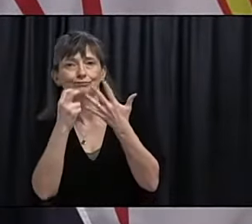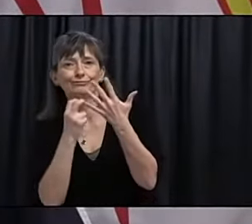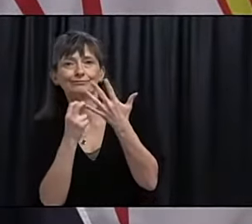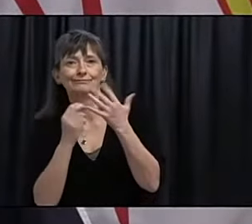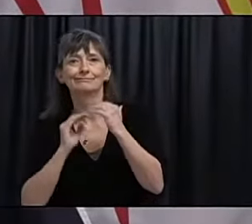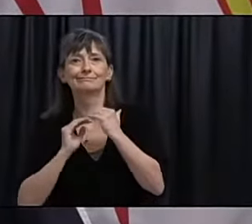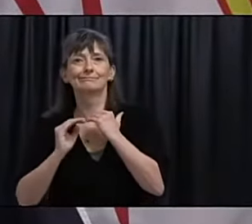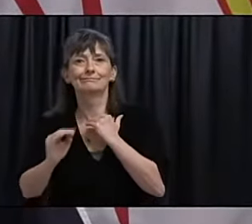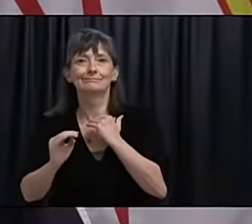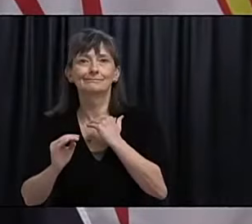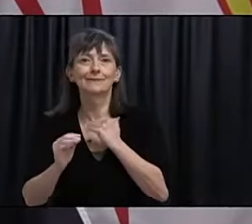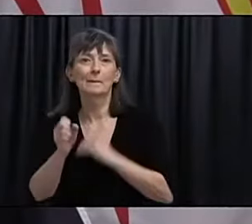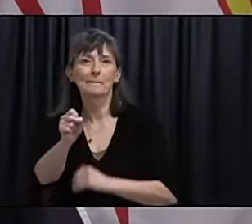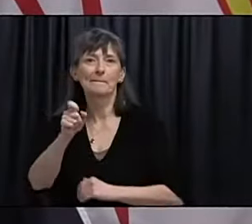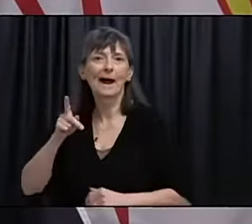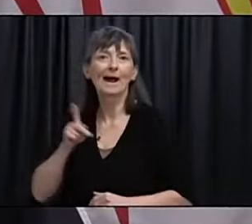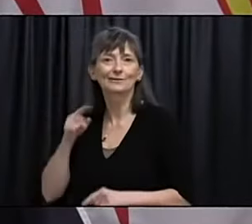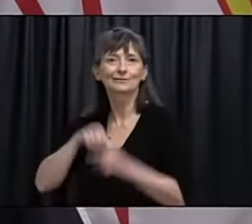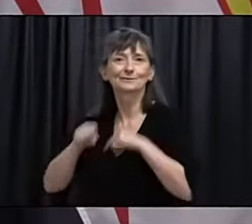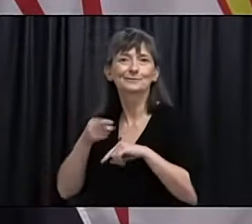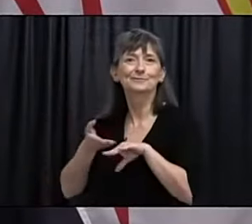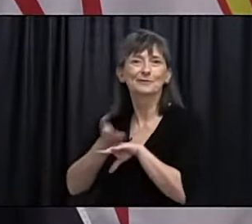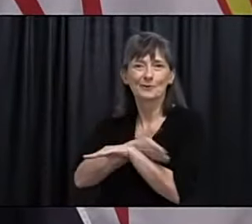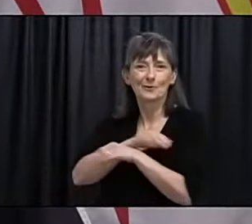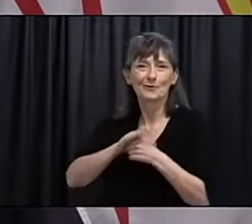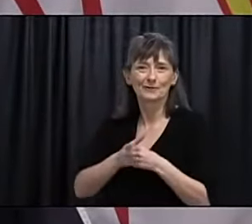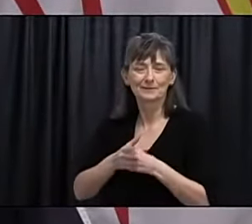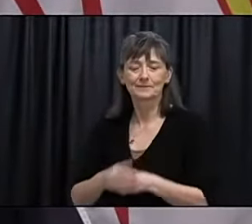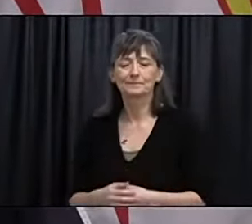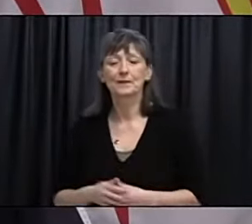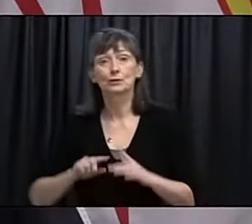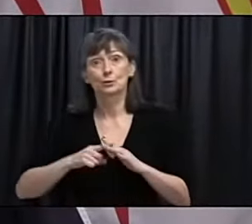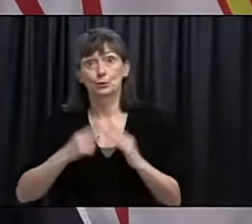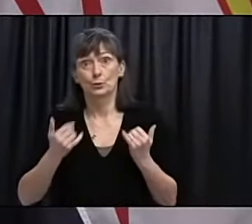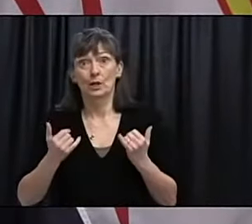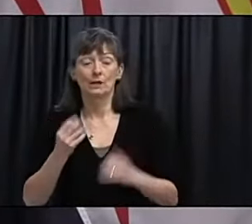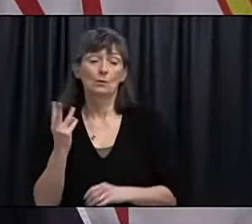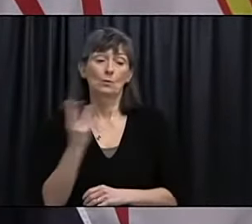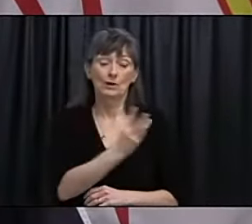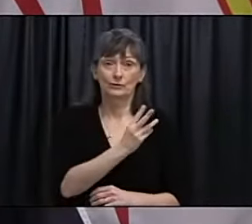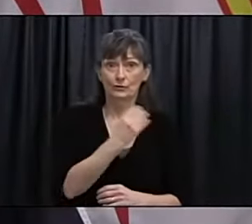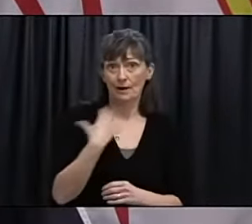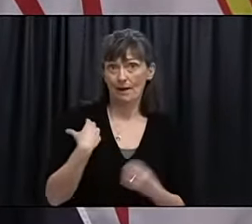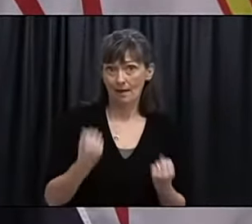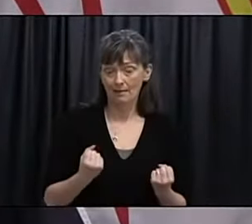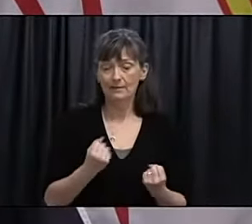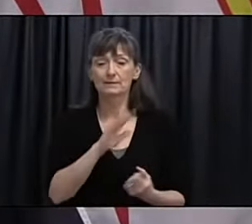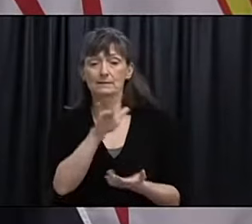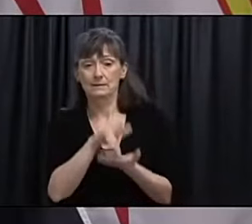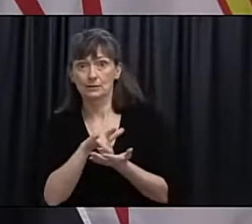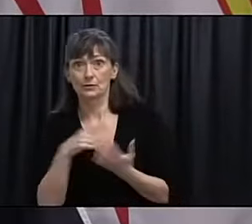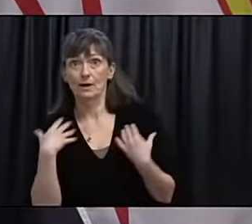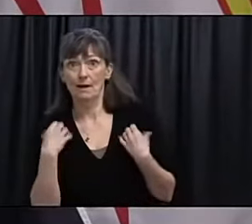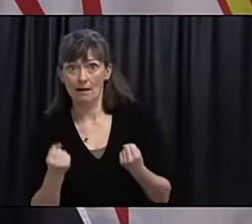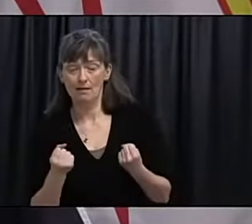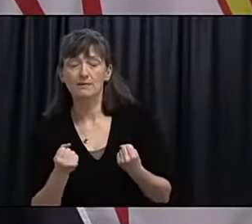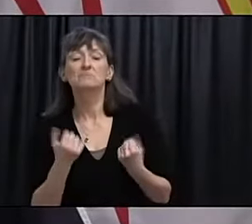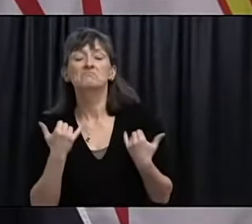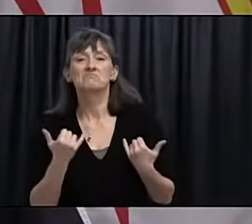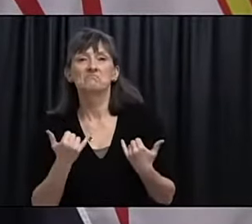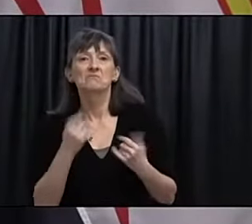functioning society. Starting today both Western Health and Central Health will begin contacting those over the age of 85